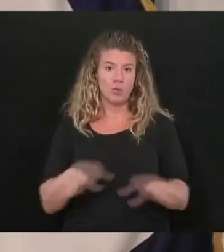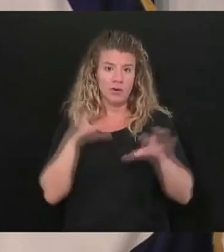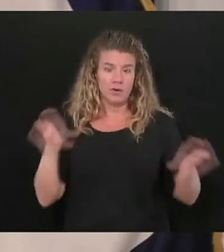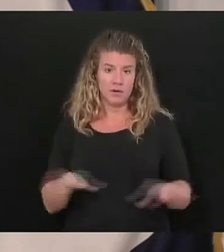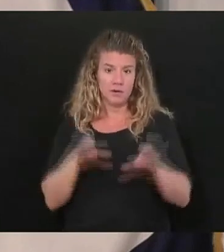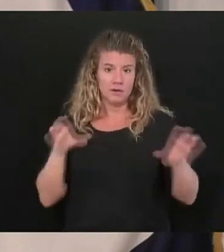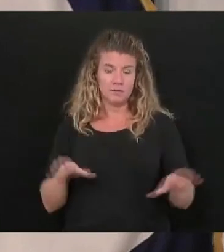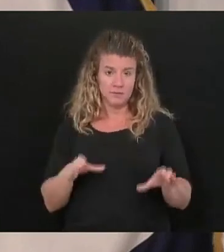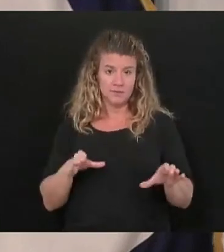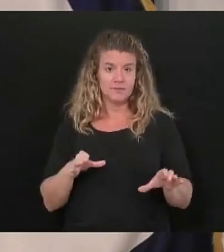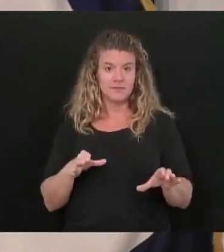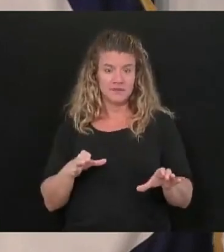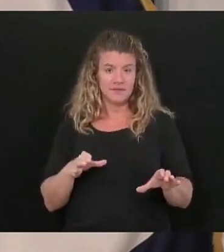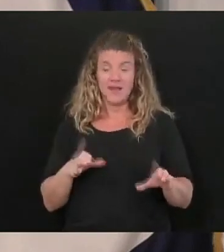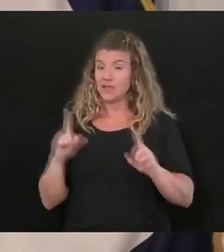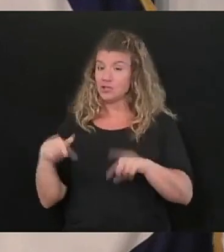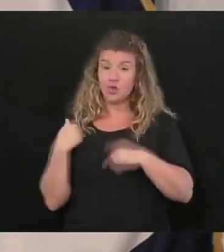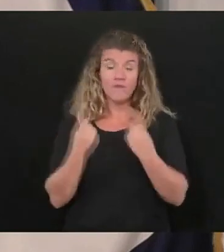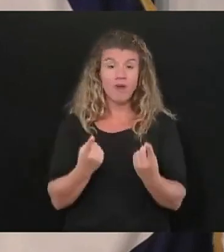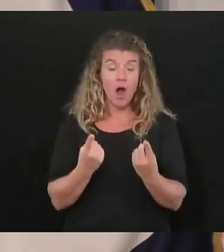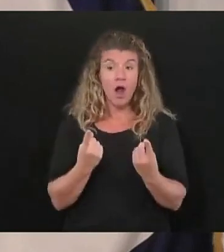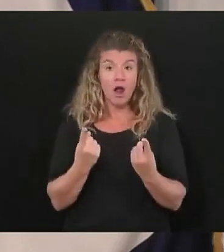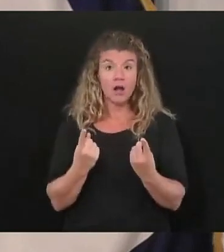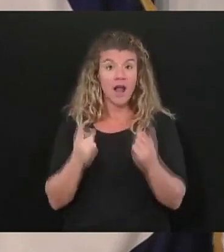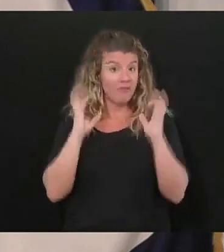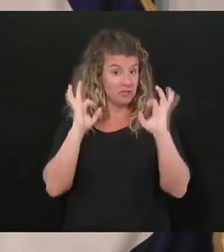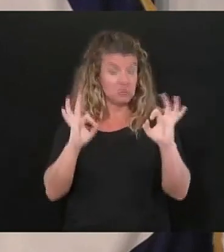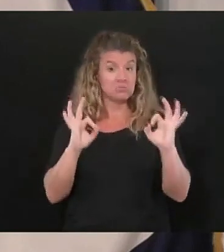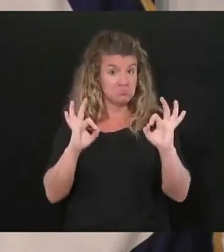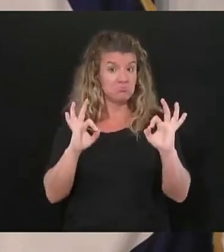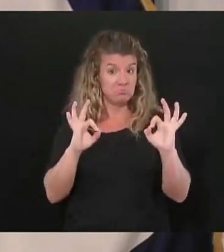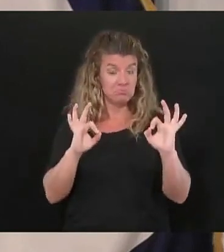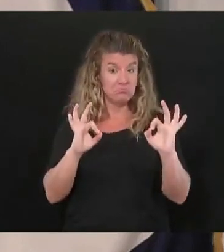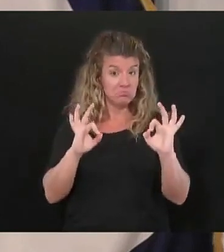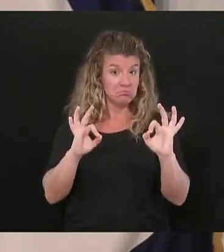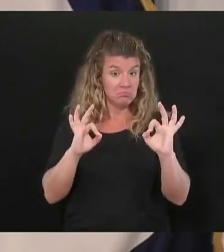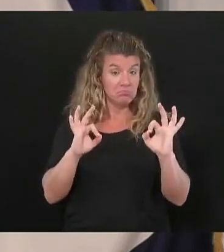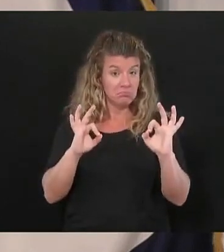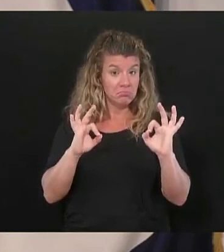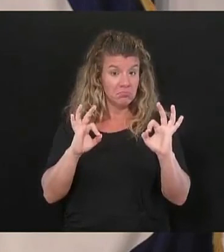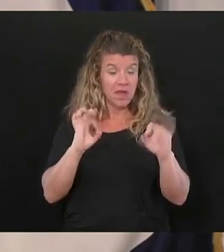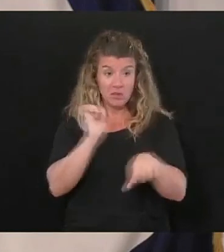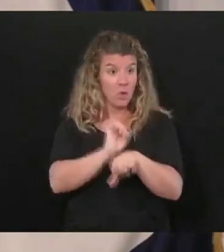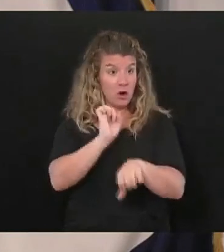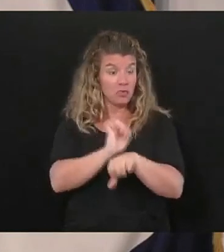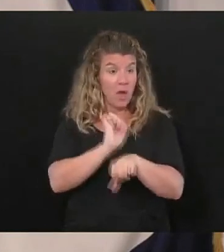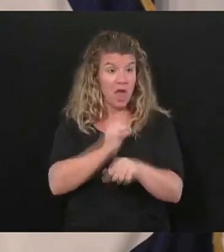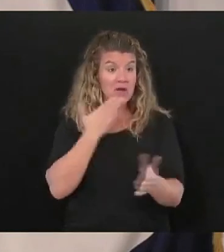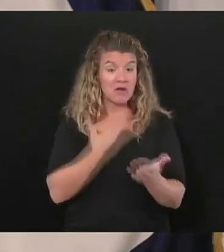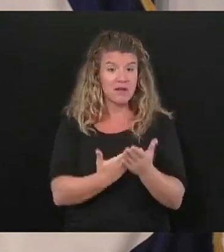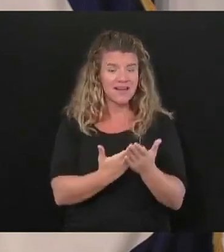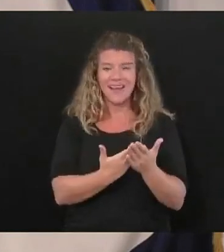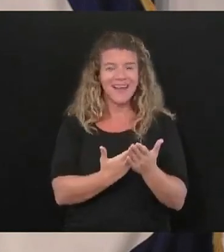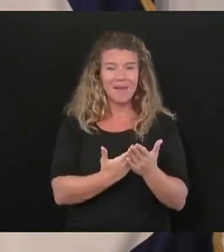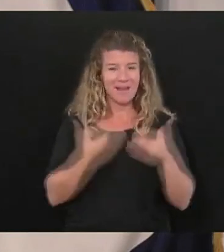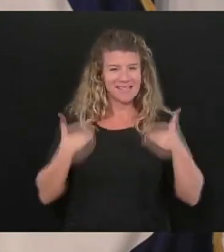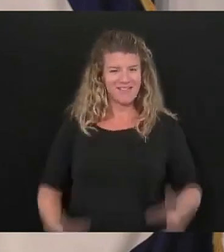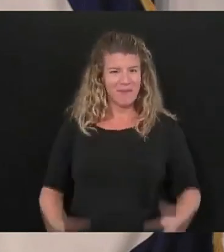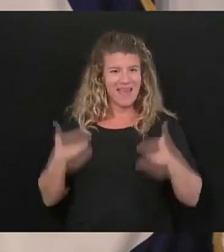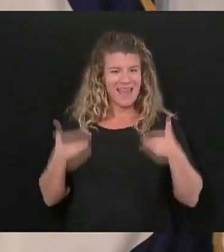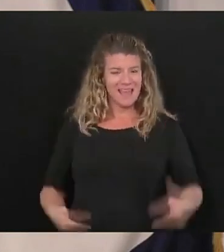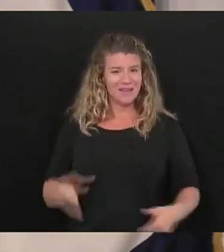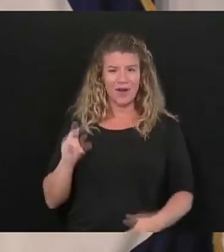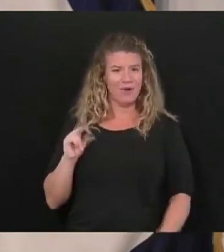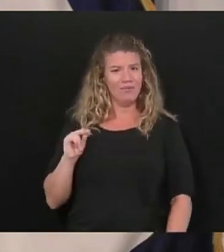and everything so far has worked pretty good it's worked pretty good not because of Jim Justice and not